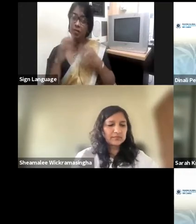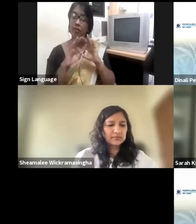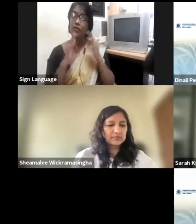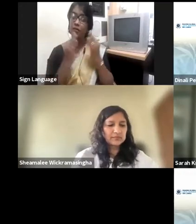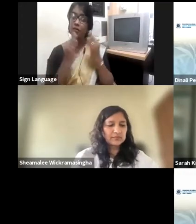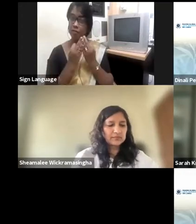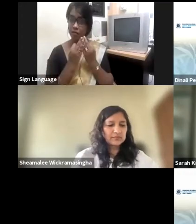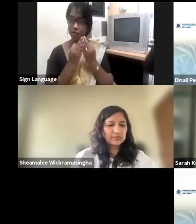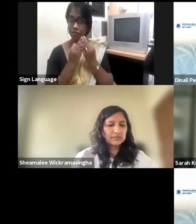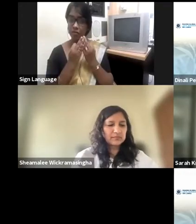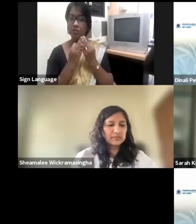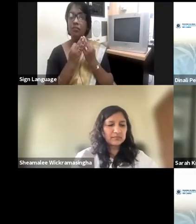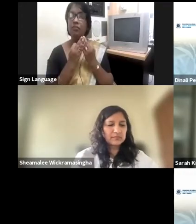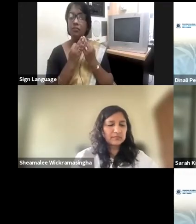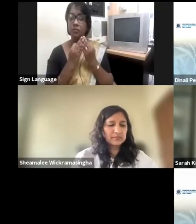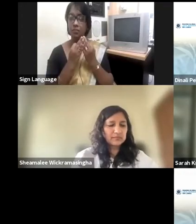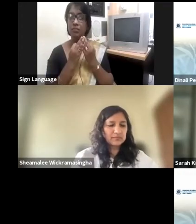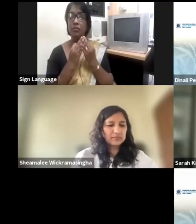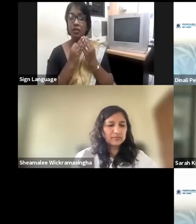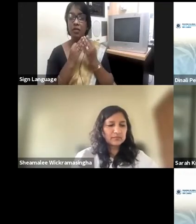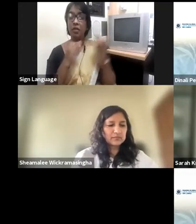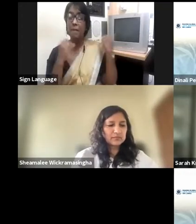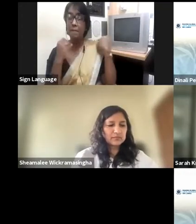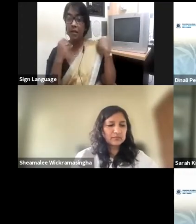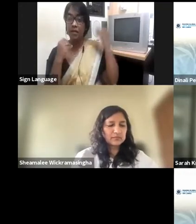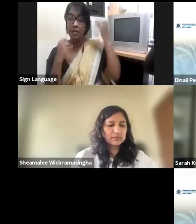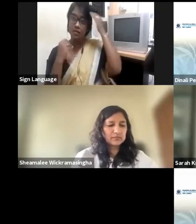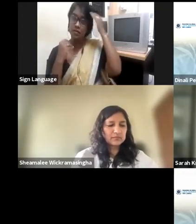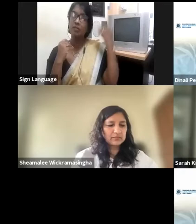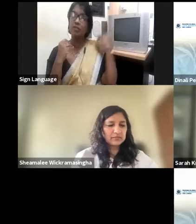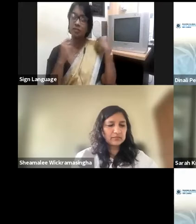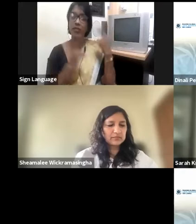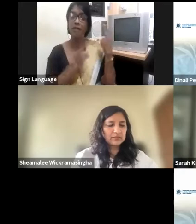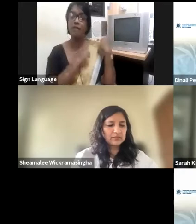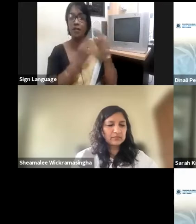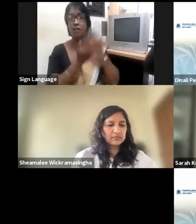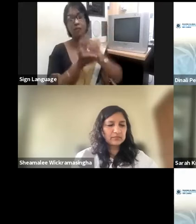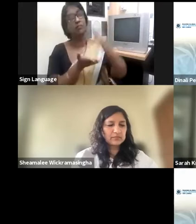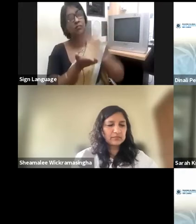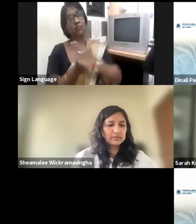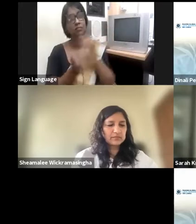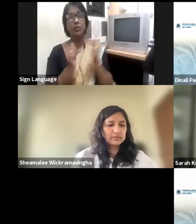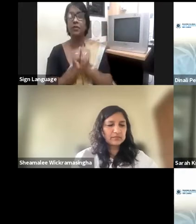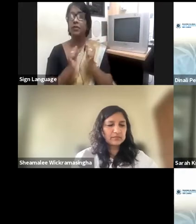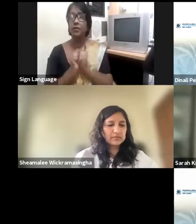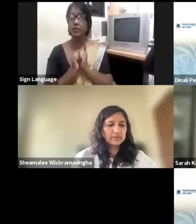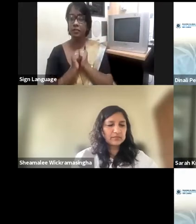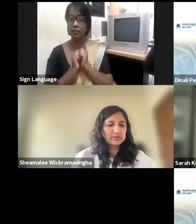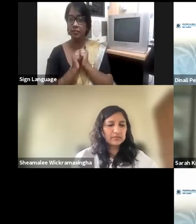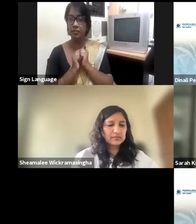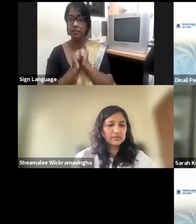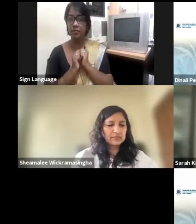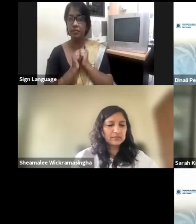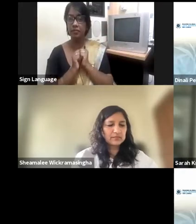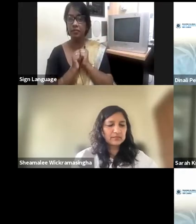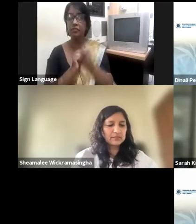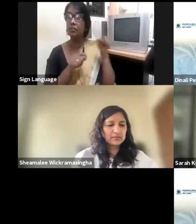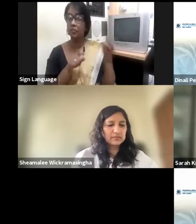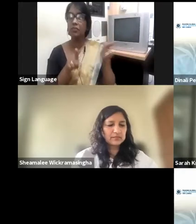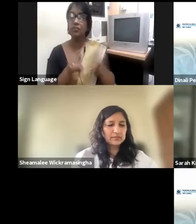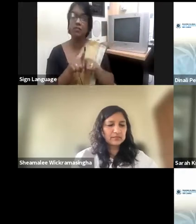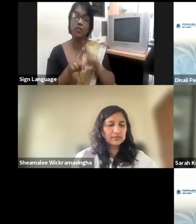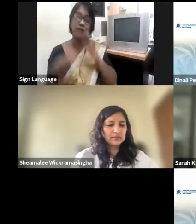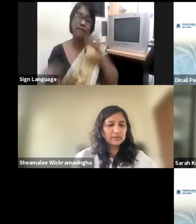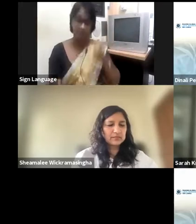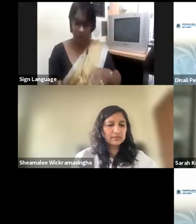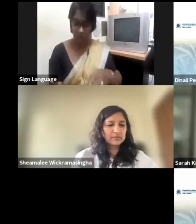I share equal responsibilities in the company. So that's the kind of thing that we'd like to see in many other